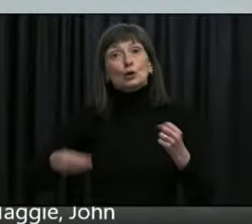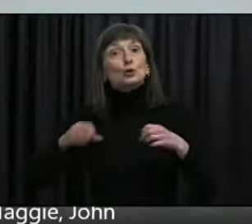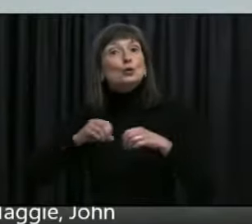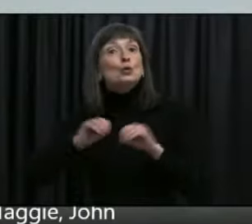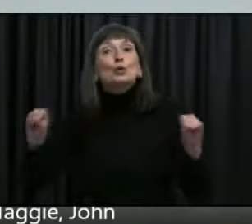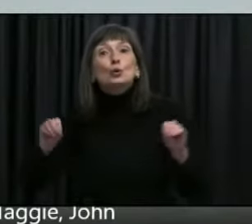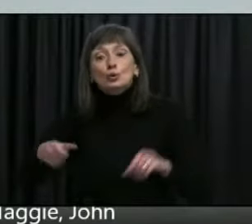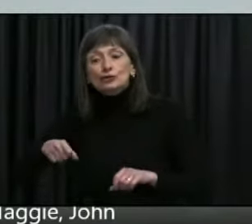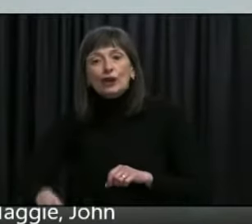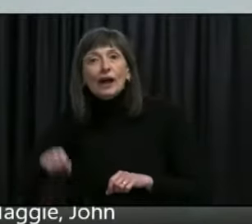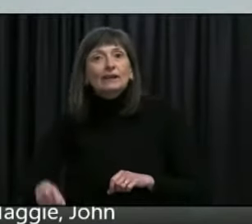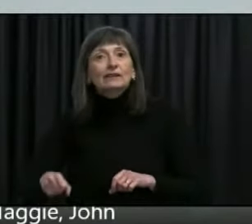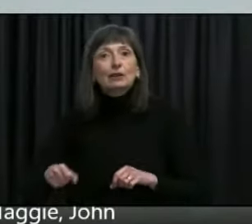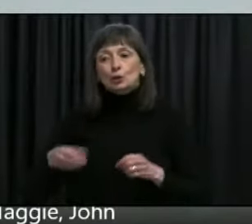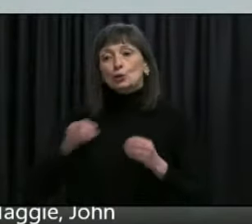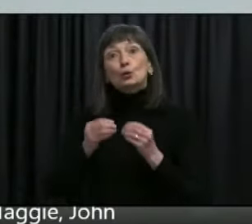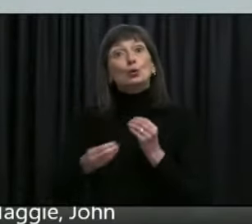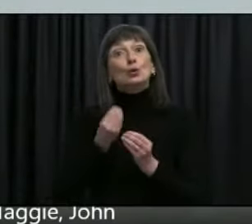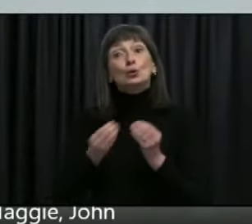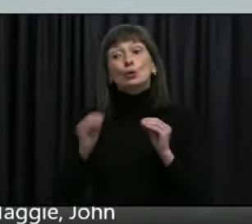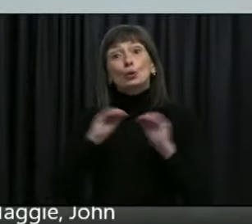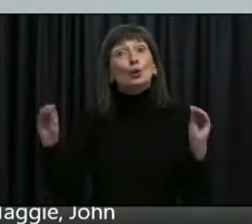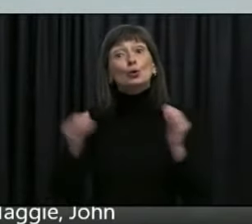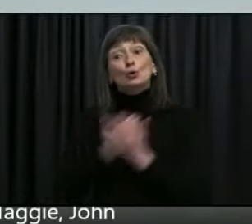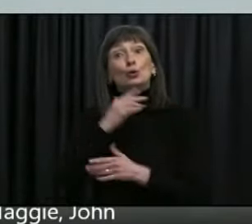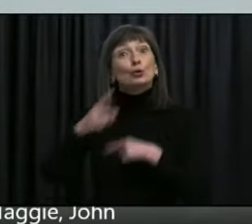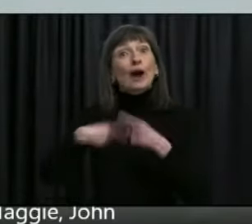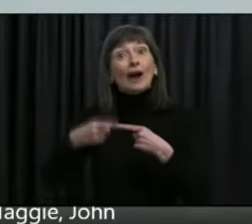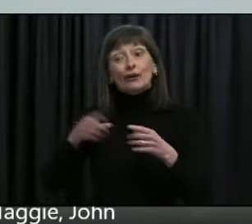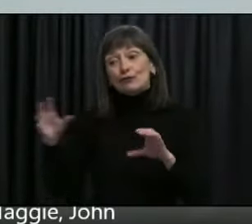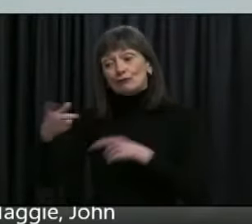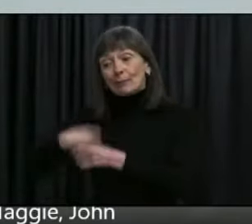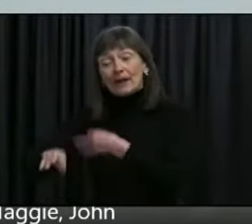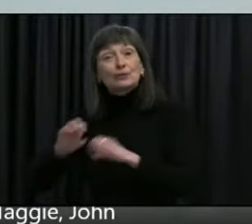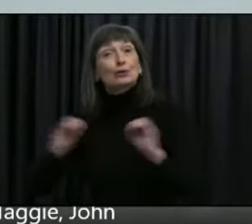contact tracing in the middle of a pandemic it's crucial you can't live without it